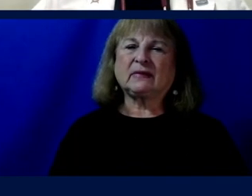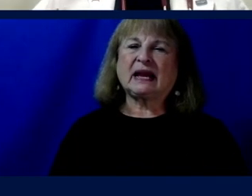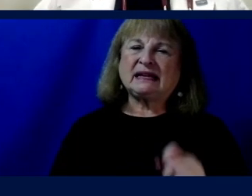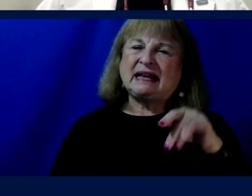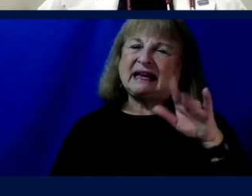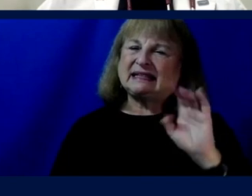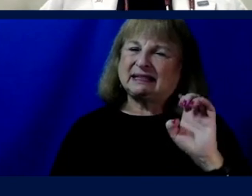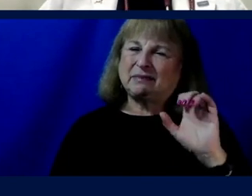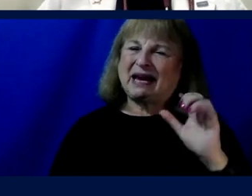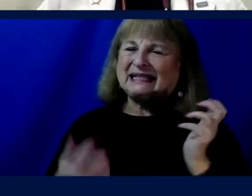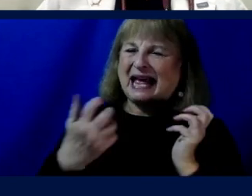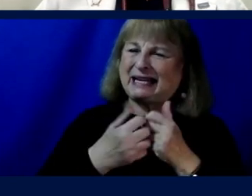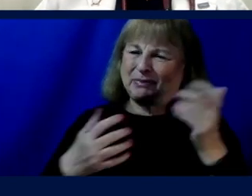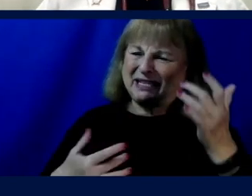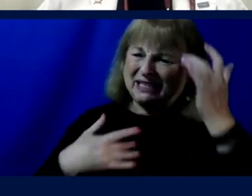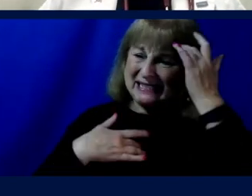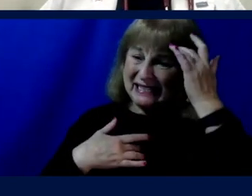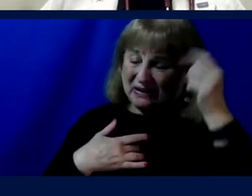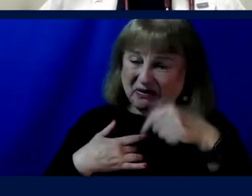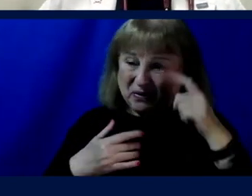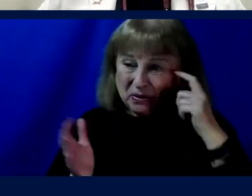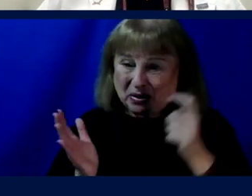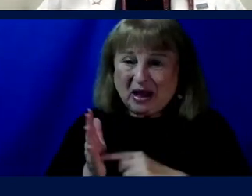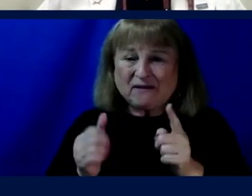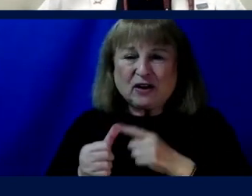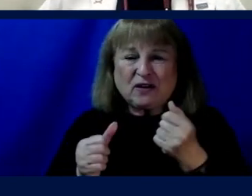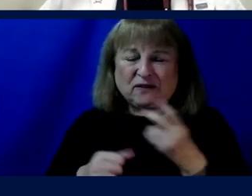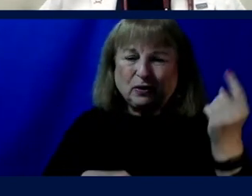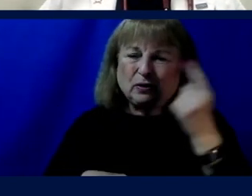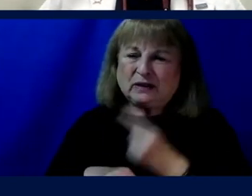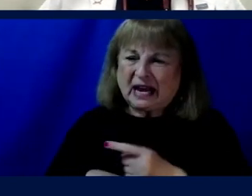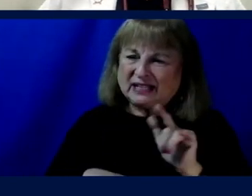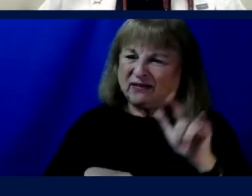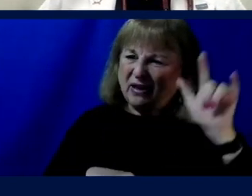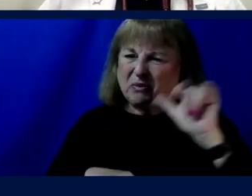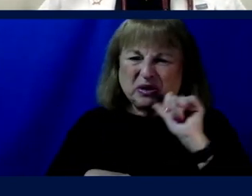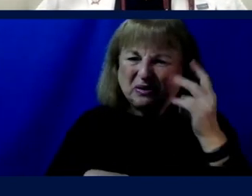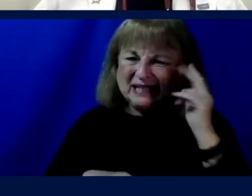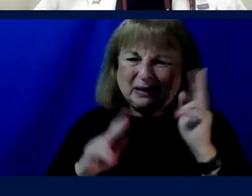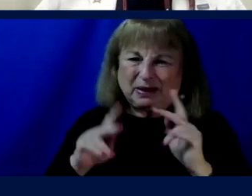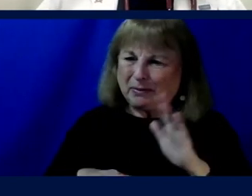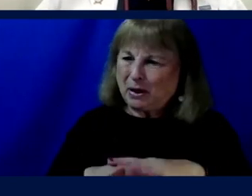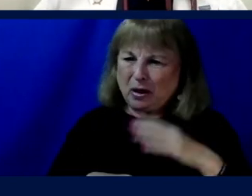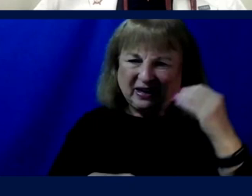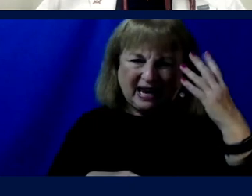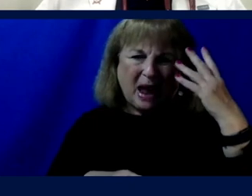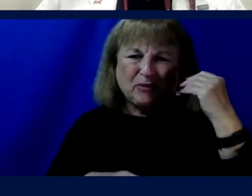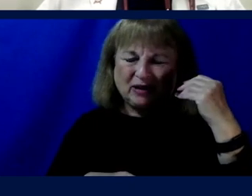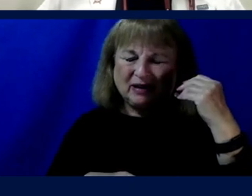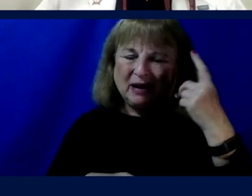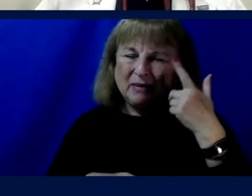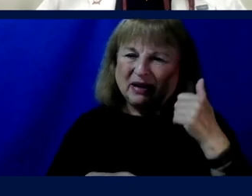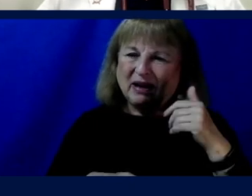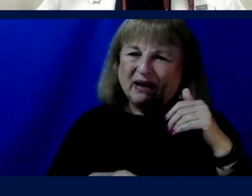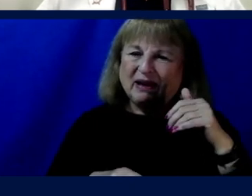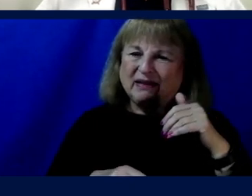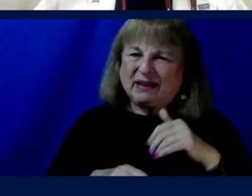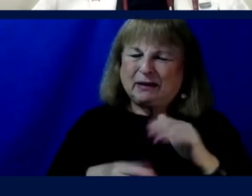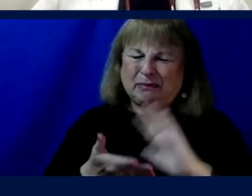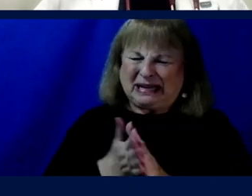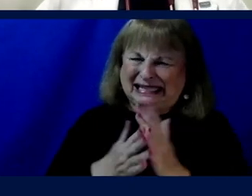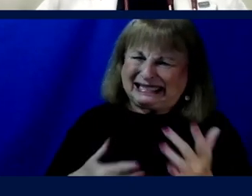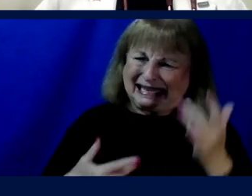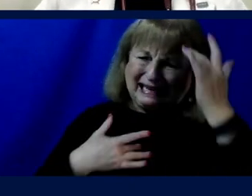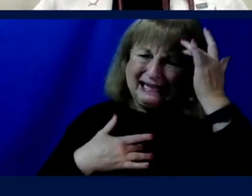adaptation sickness. I don't know if you've ever noticed, but for the first few days of flight, we often don't see people on camera. That's often because they're in the corner being sick.